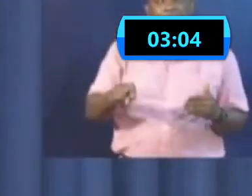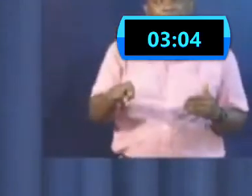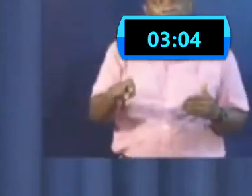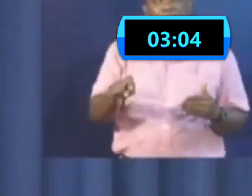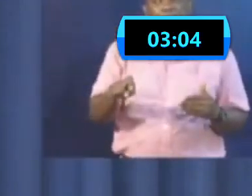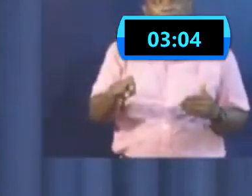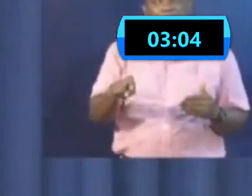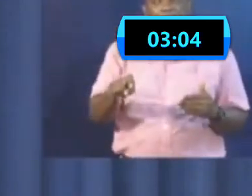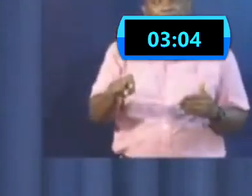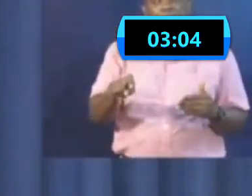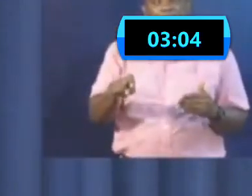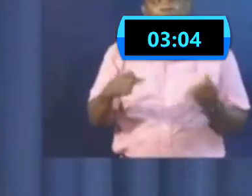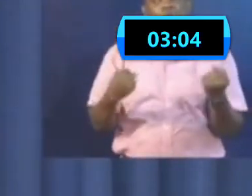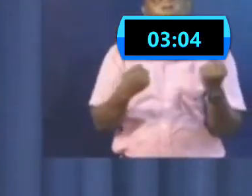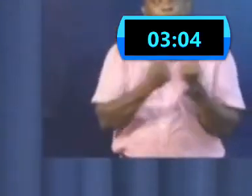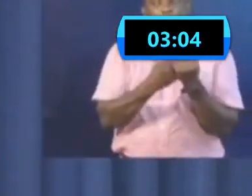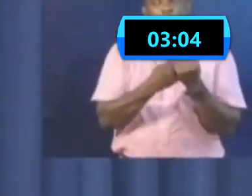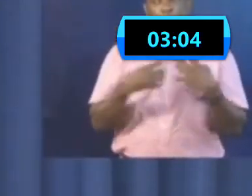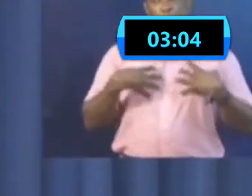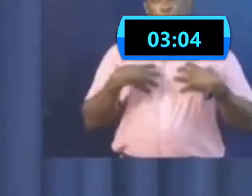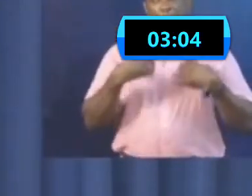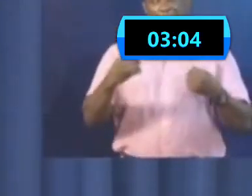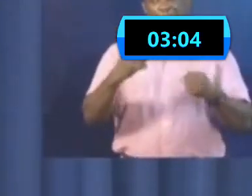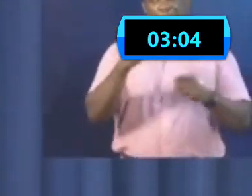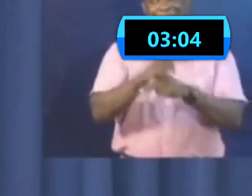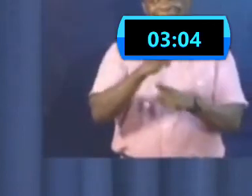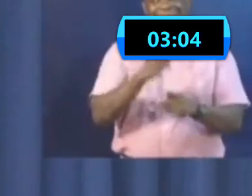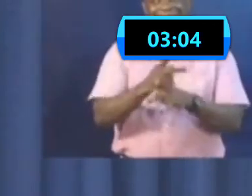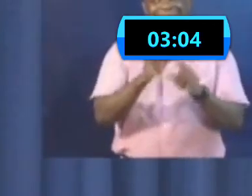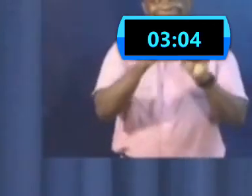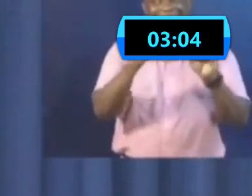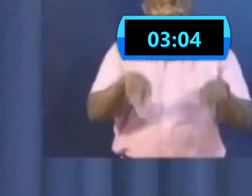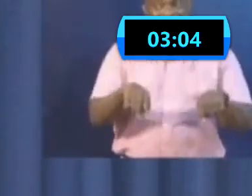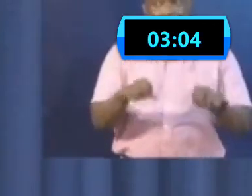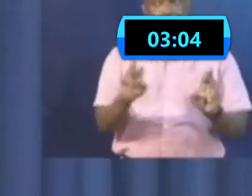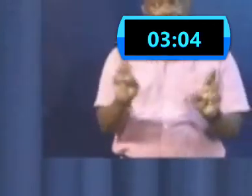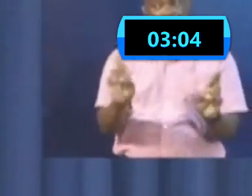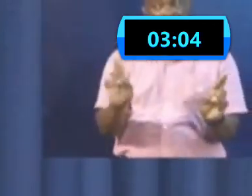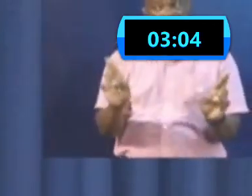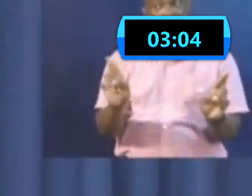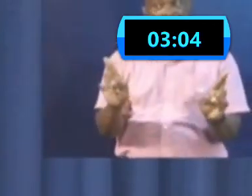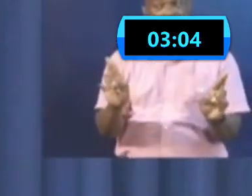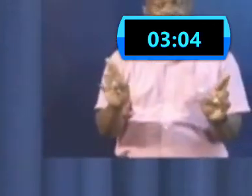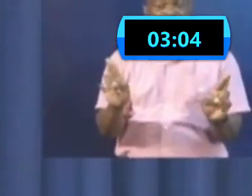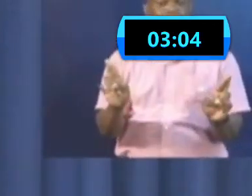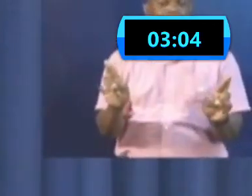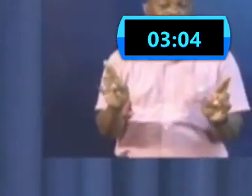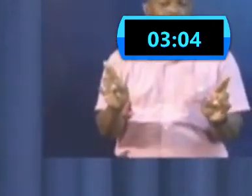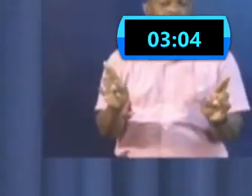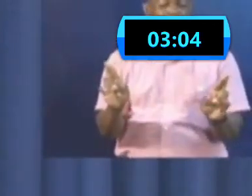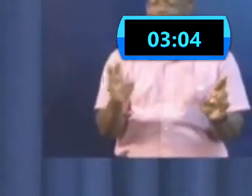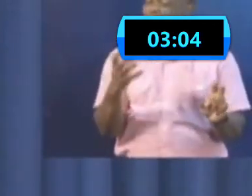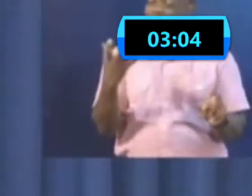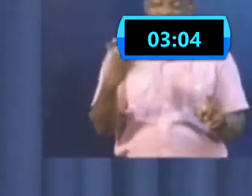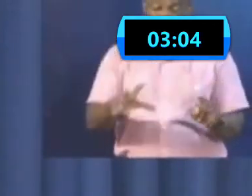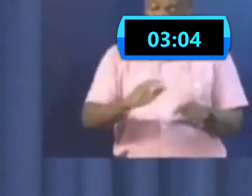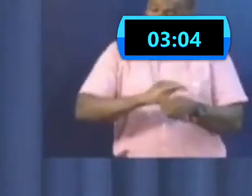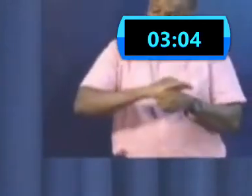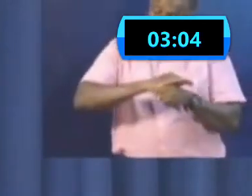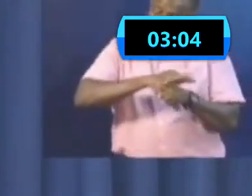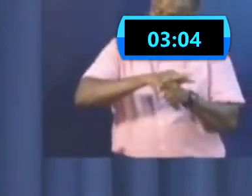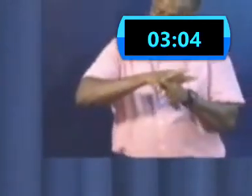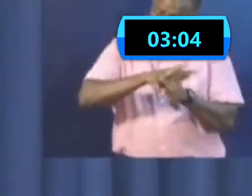healthcare and the public health response so that the virus does not overcome us.